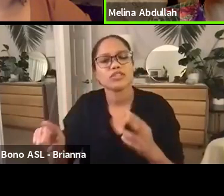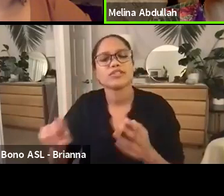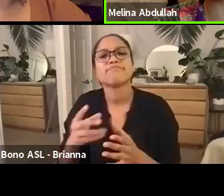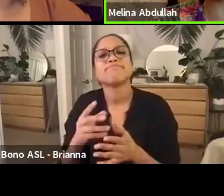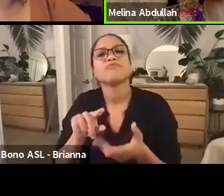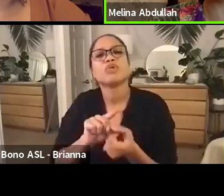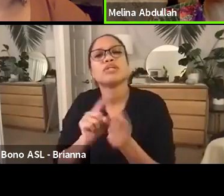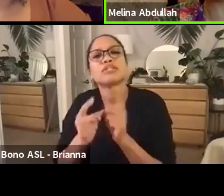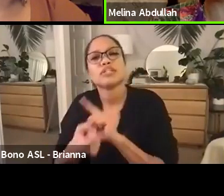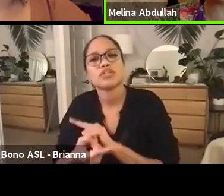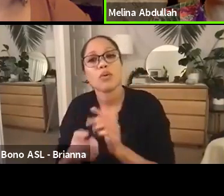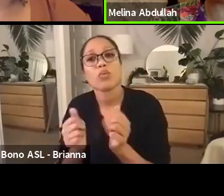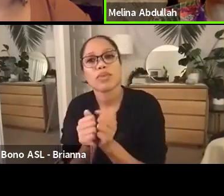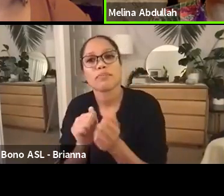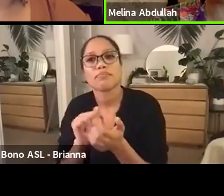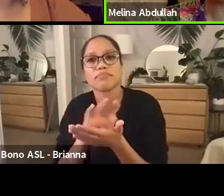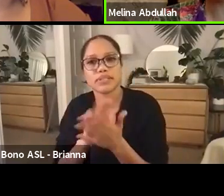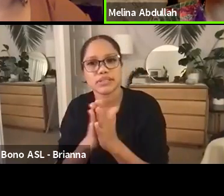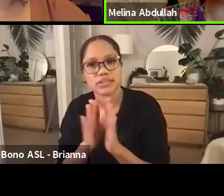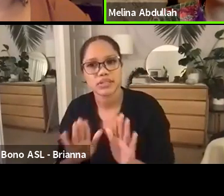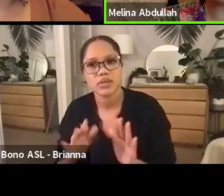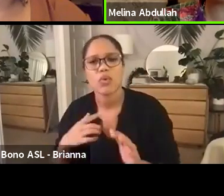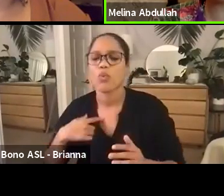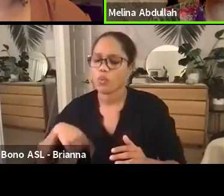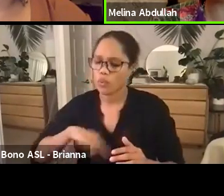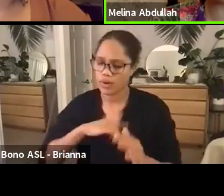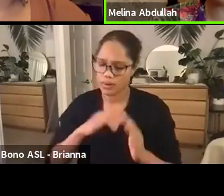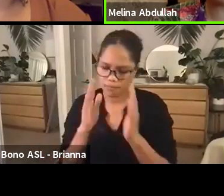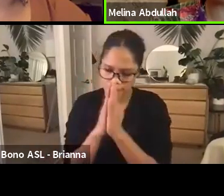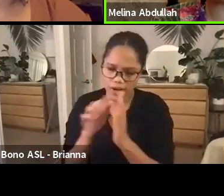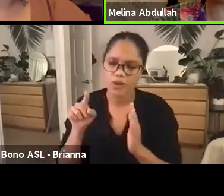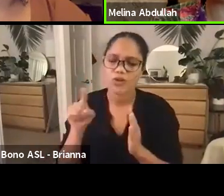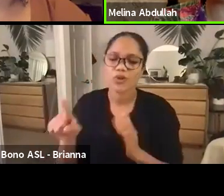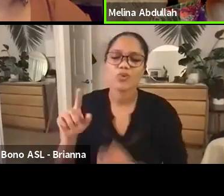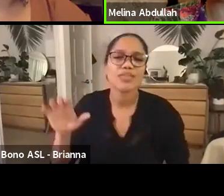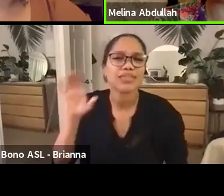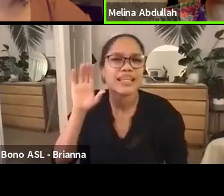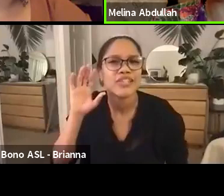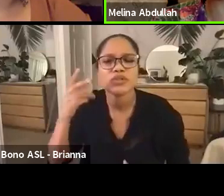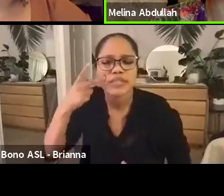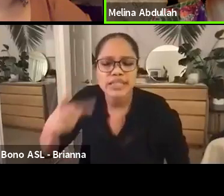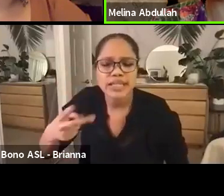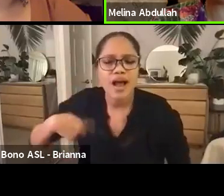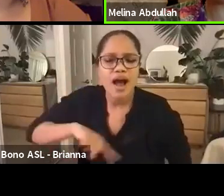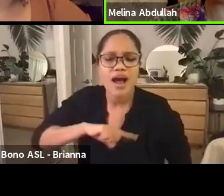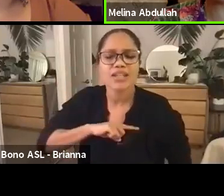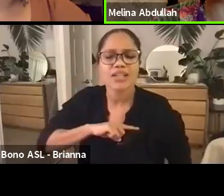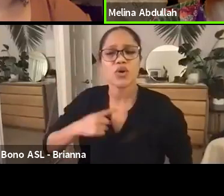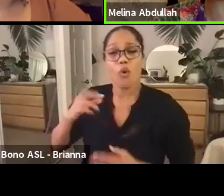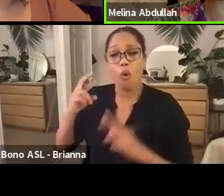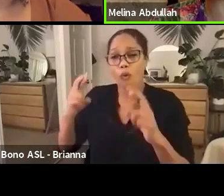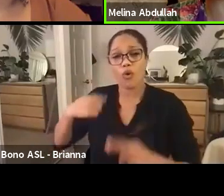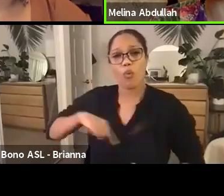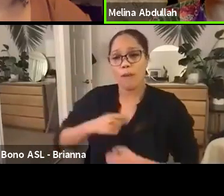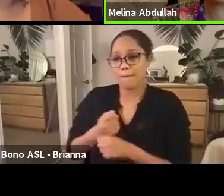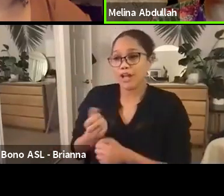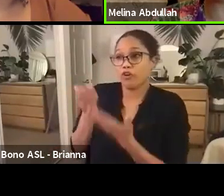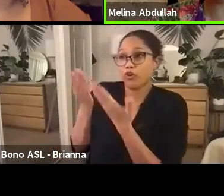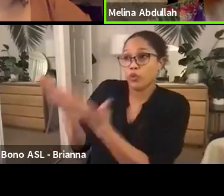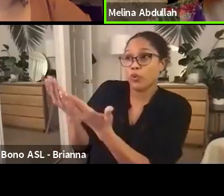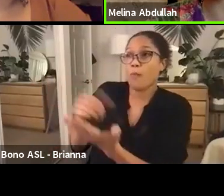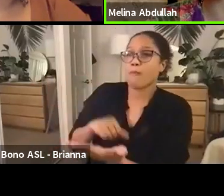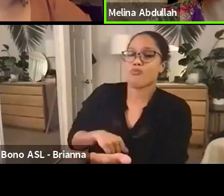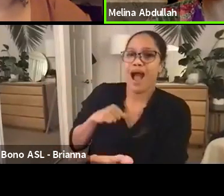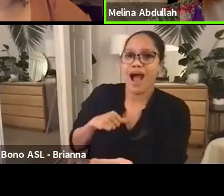listening to us. We pray that our lives somehow make you proud the way that you made us proud, the way that you make us